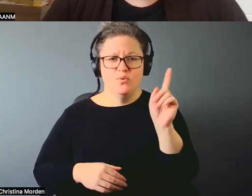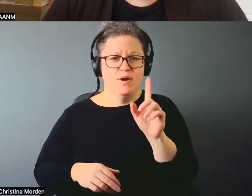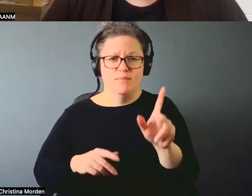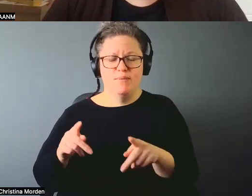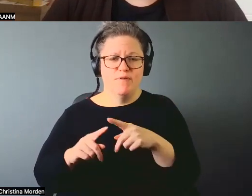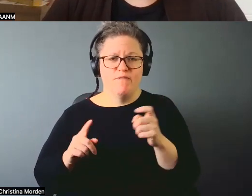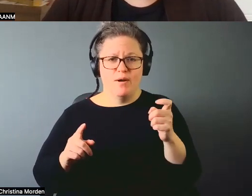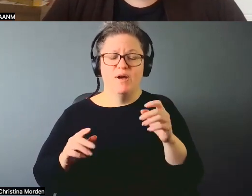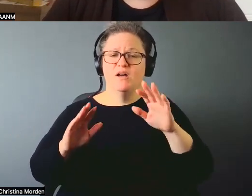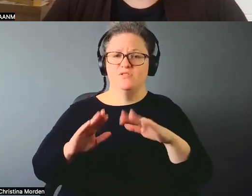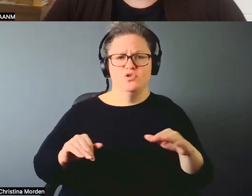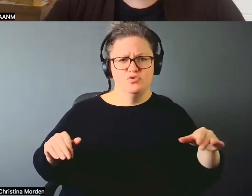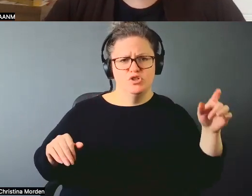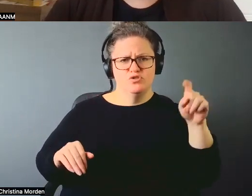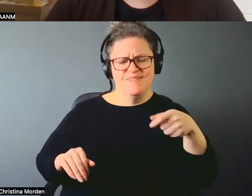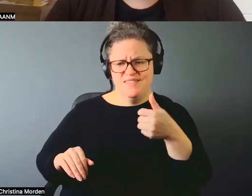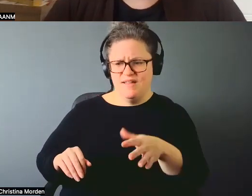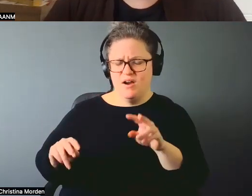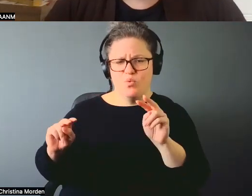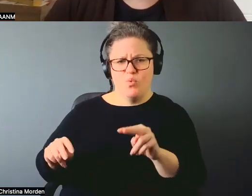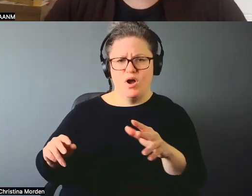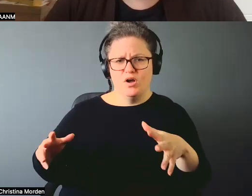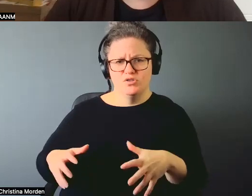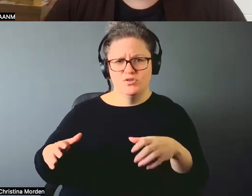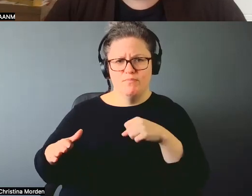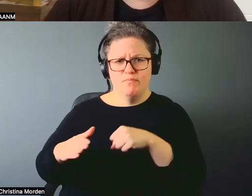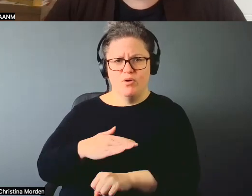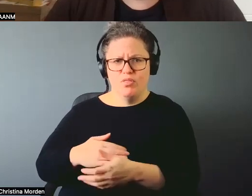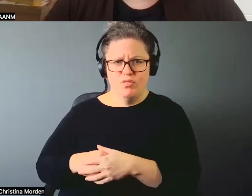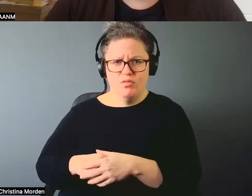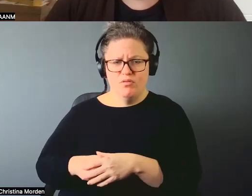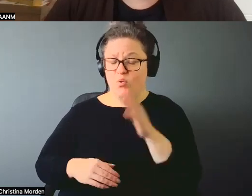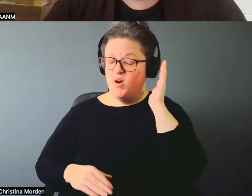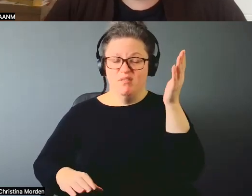in watching birth would change everything in a generation, I believe.